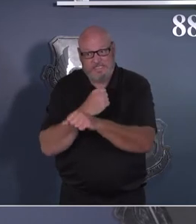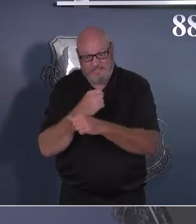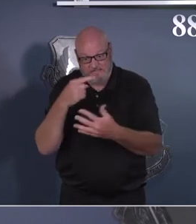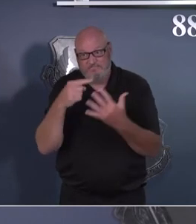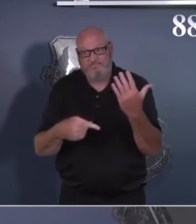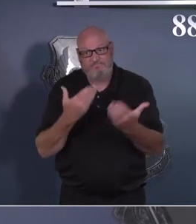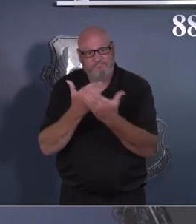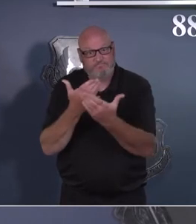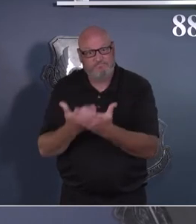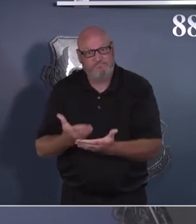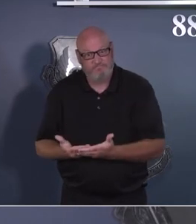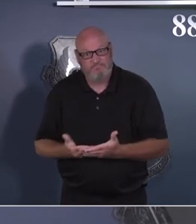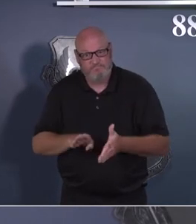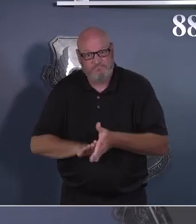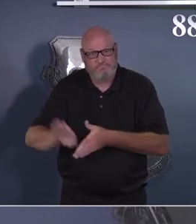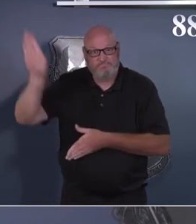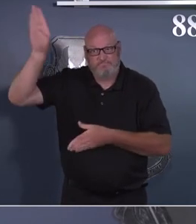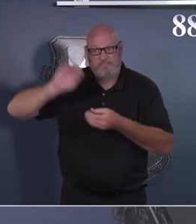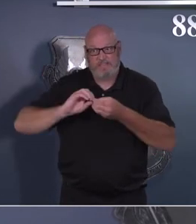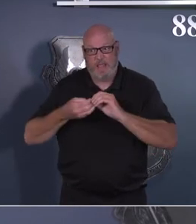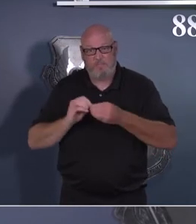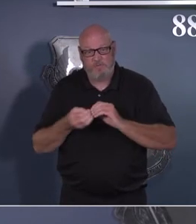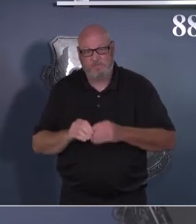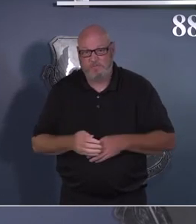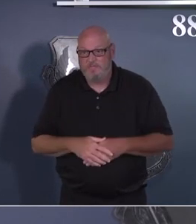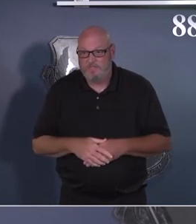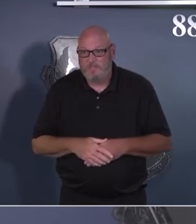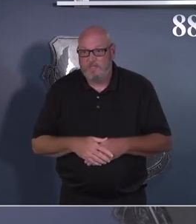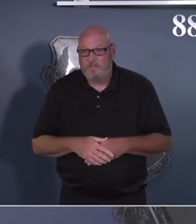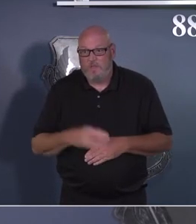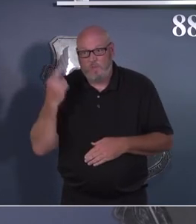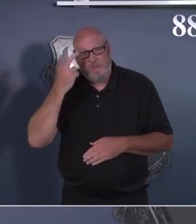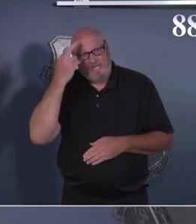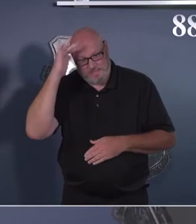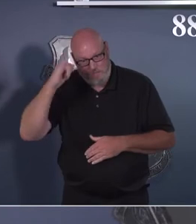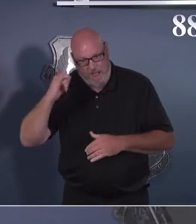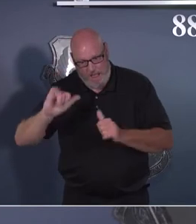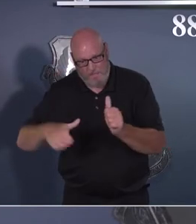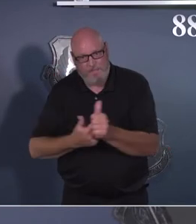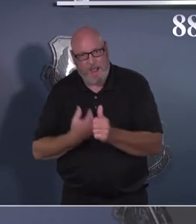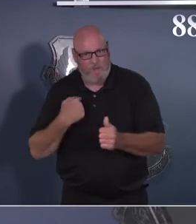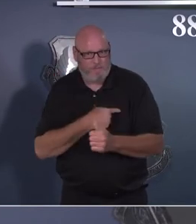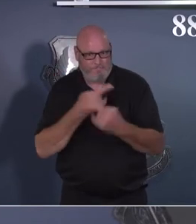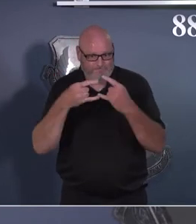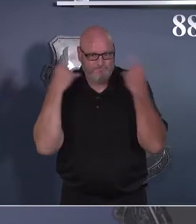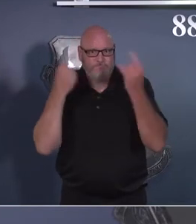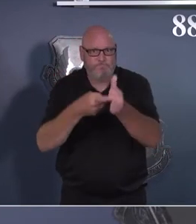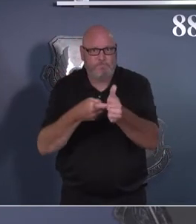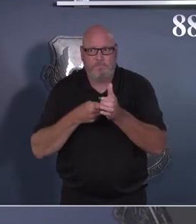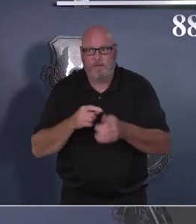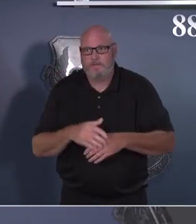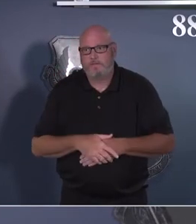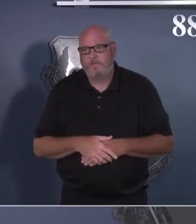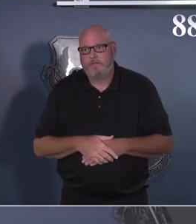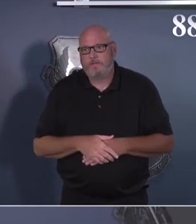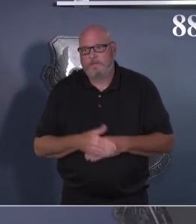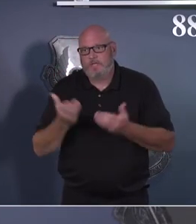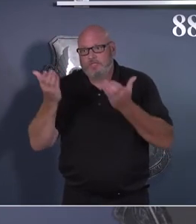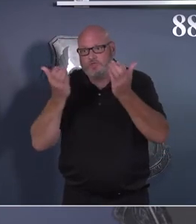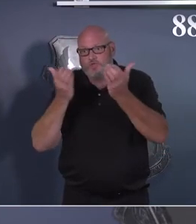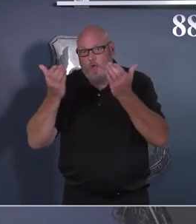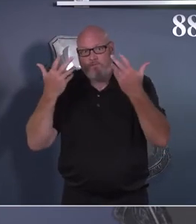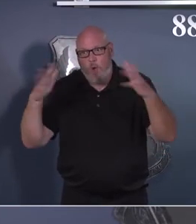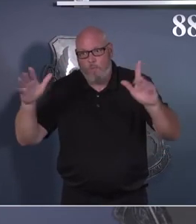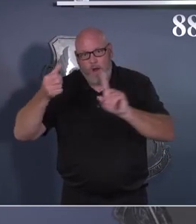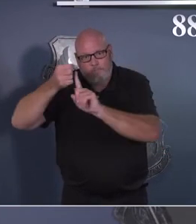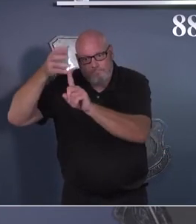in more depth why we made this decision. Colonel Morris walked through the services and how that's changing, what